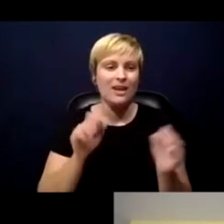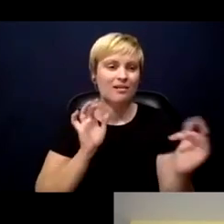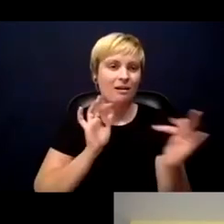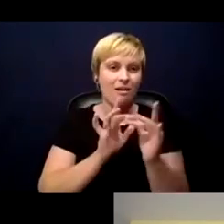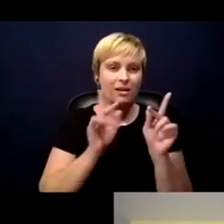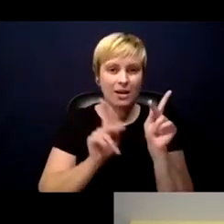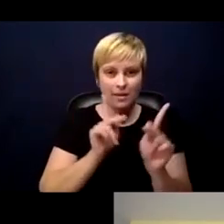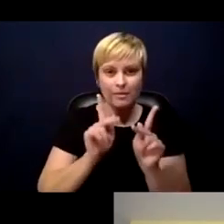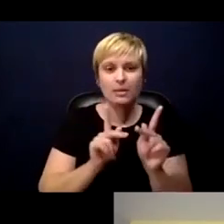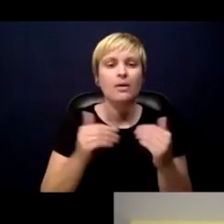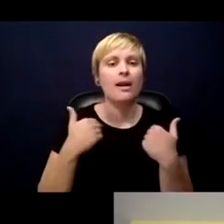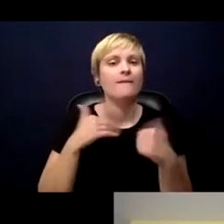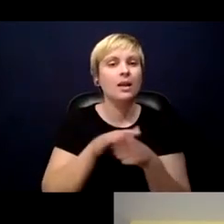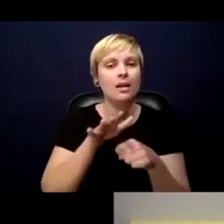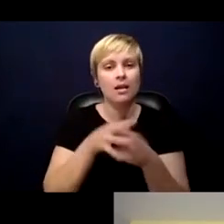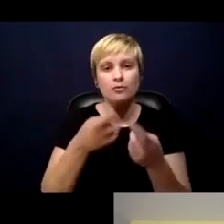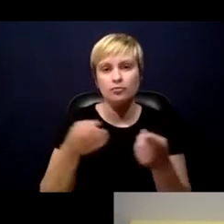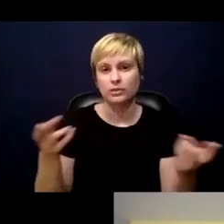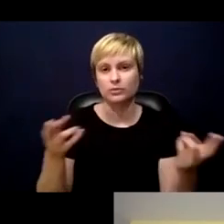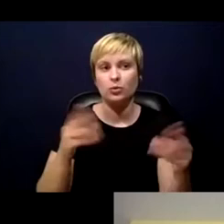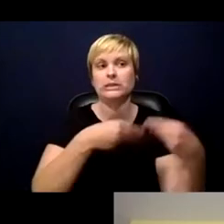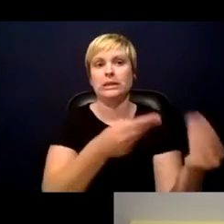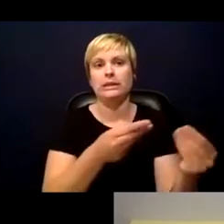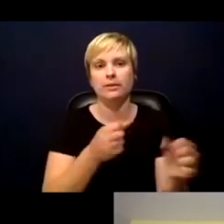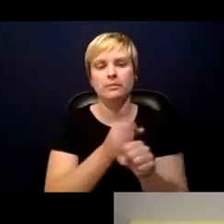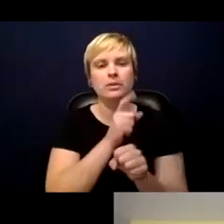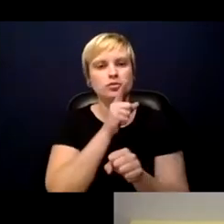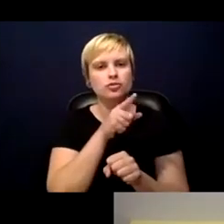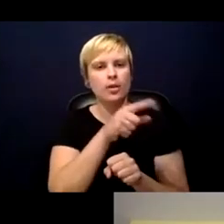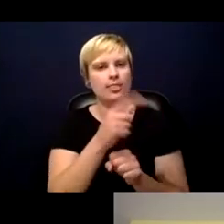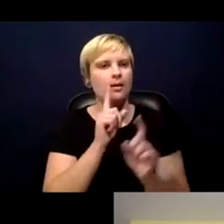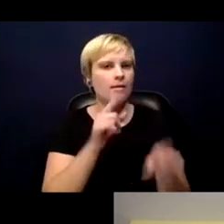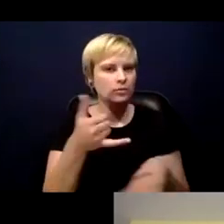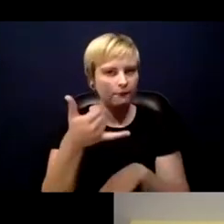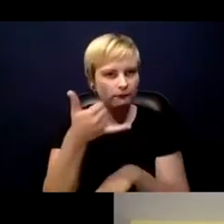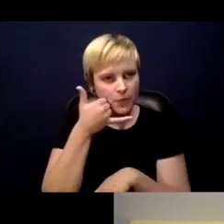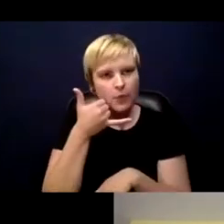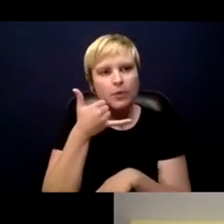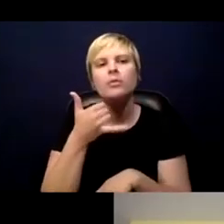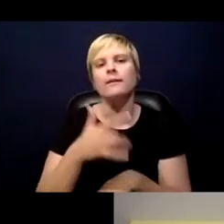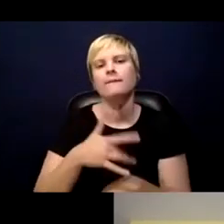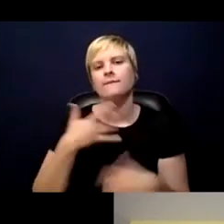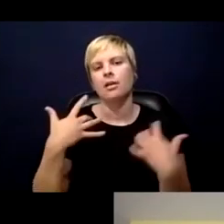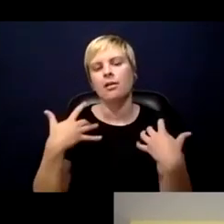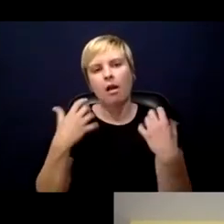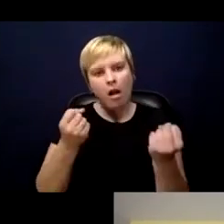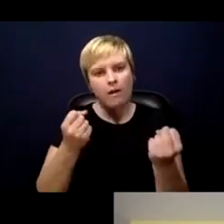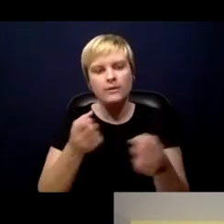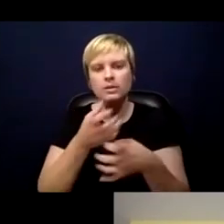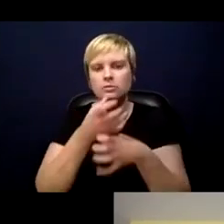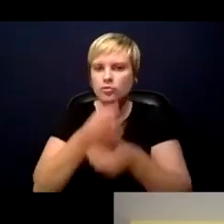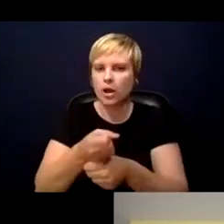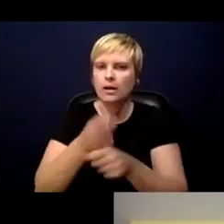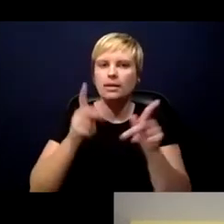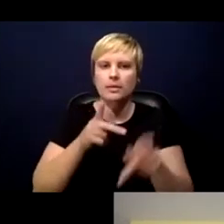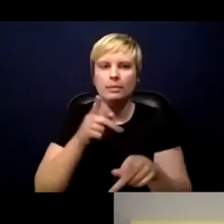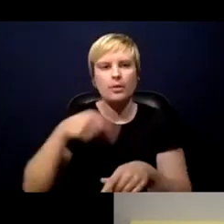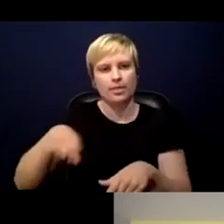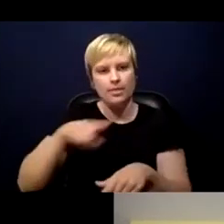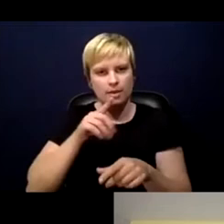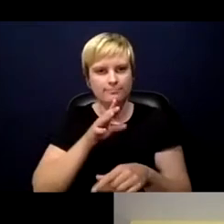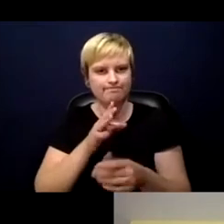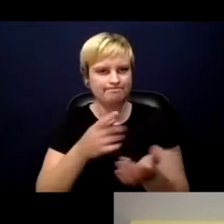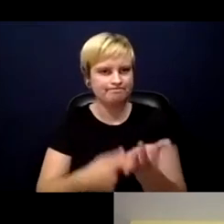have enough resources to get there, ensuring that they answer the phone and feel confident and trusting of the people that they're talking to.